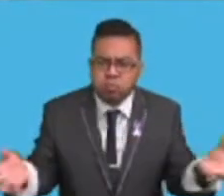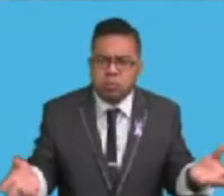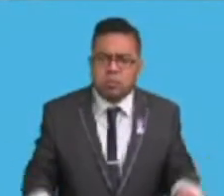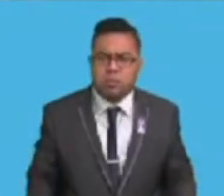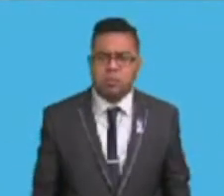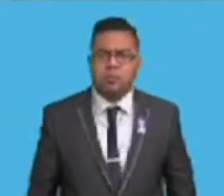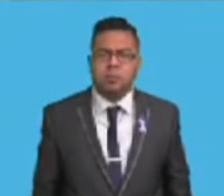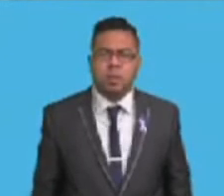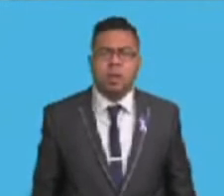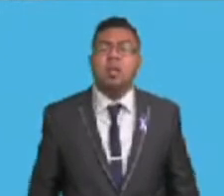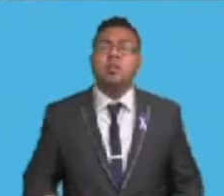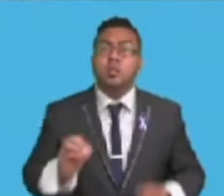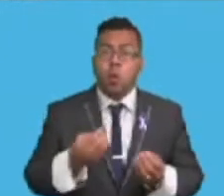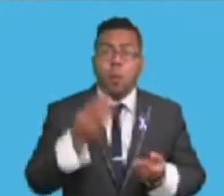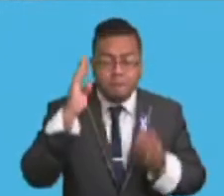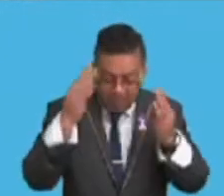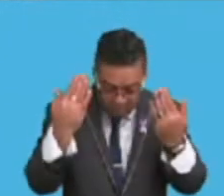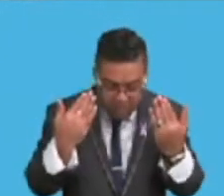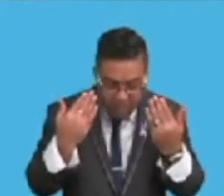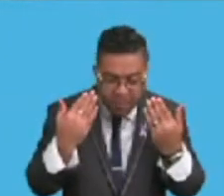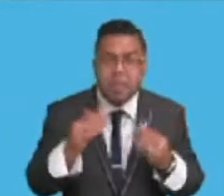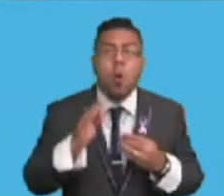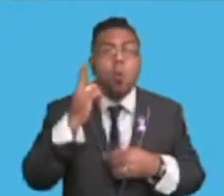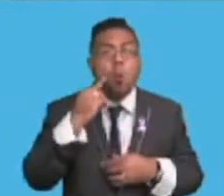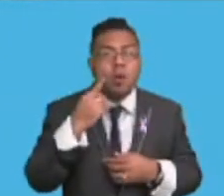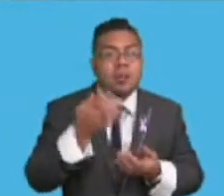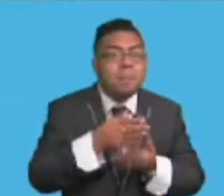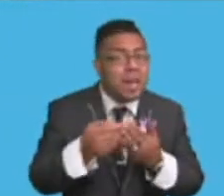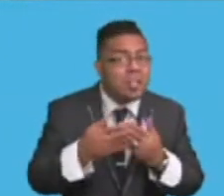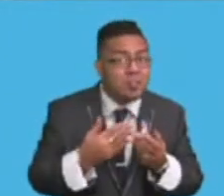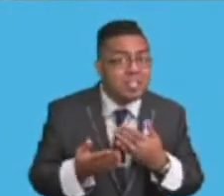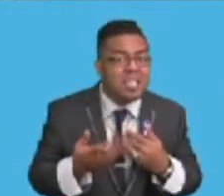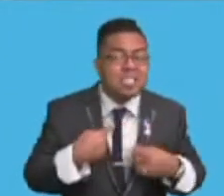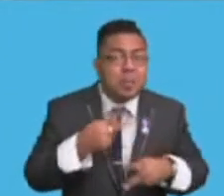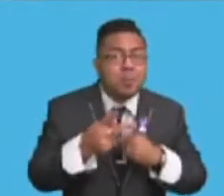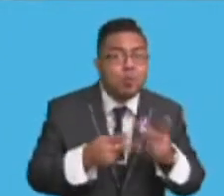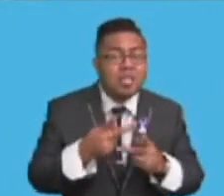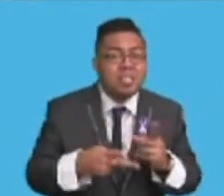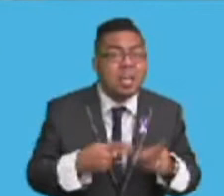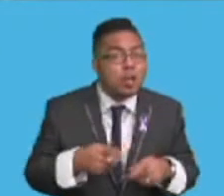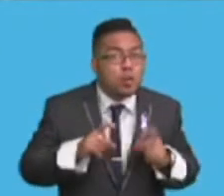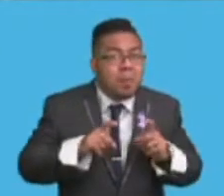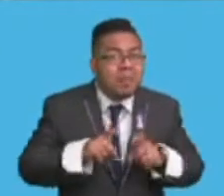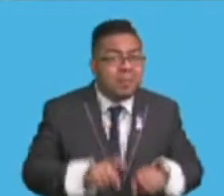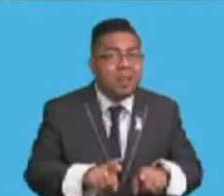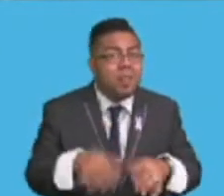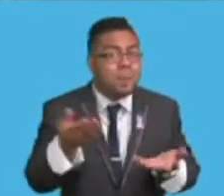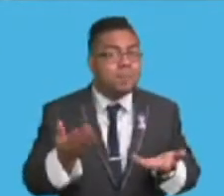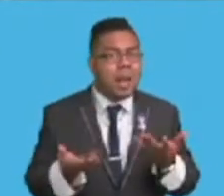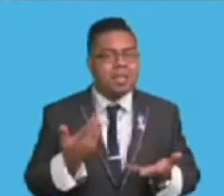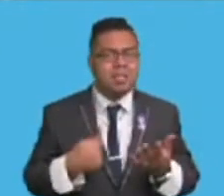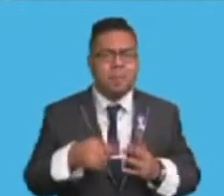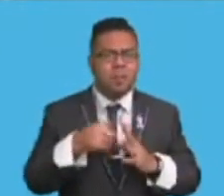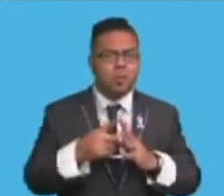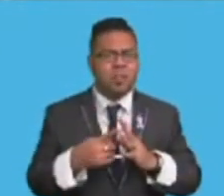So, Madam Speaker, watershed management is a process to maintain the balance between this